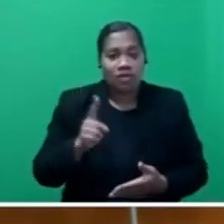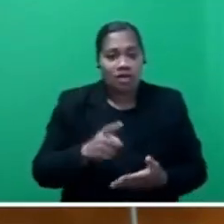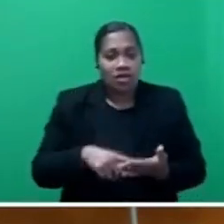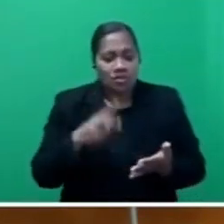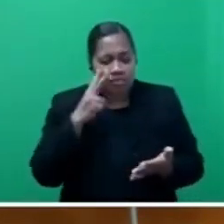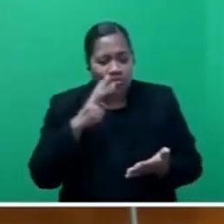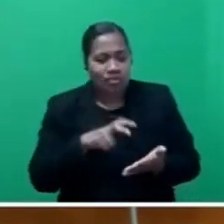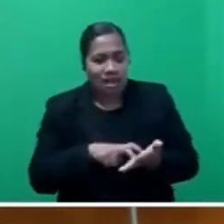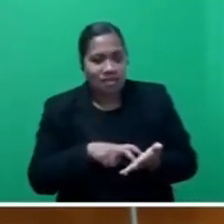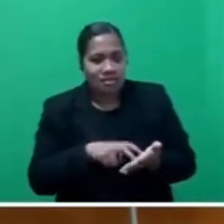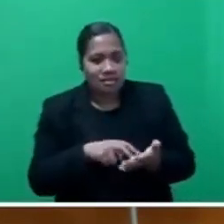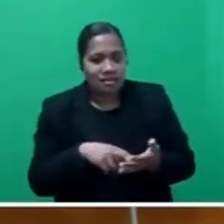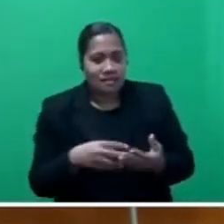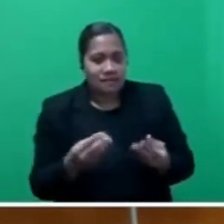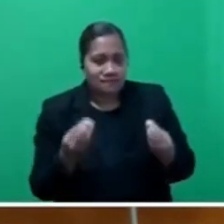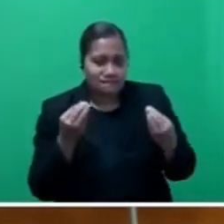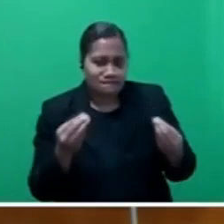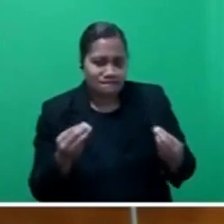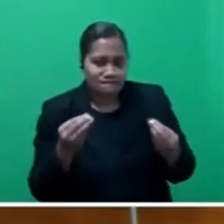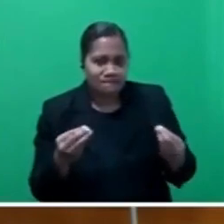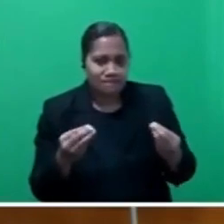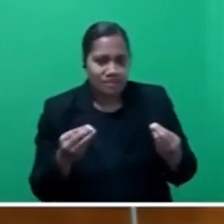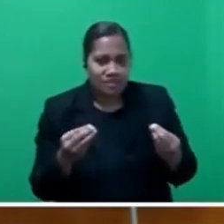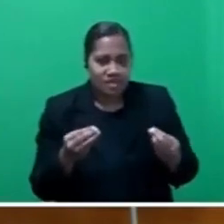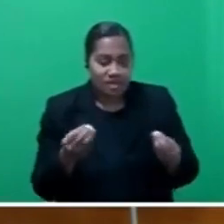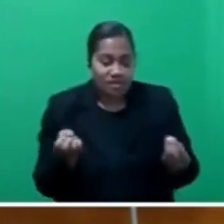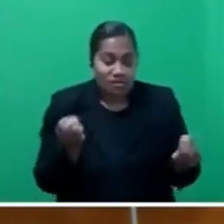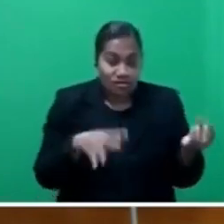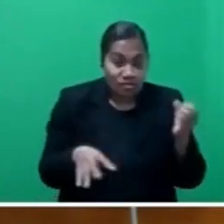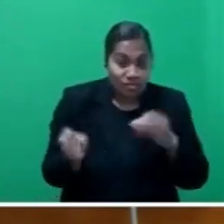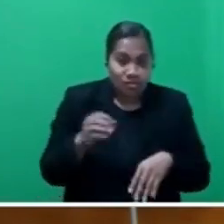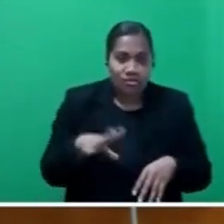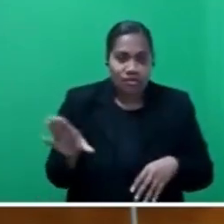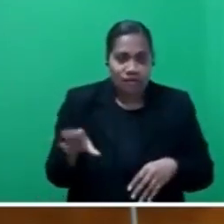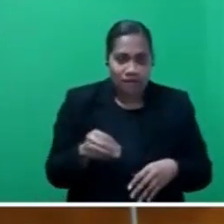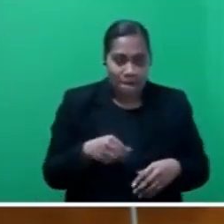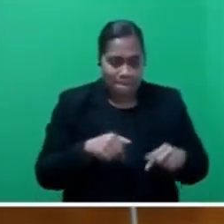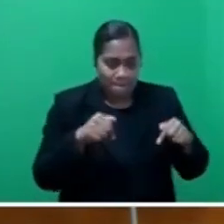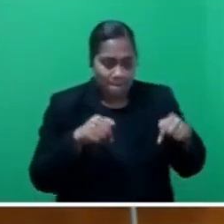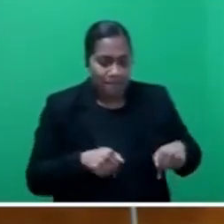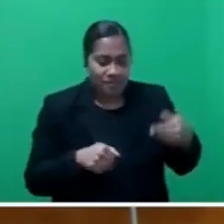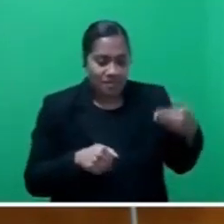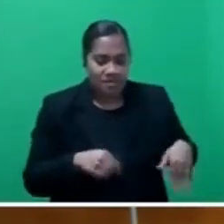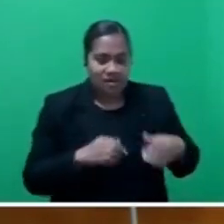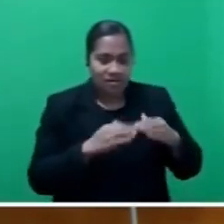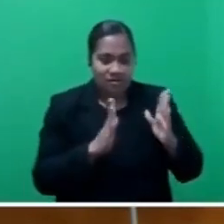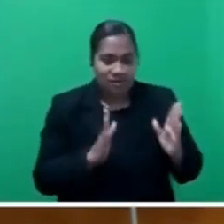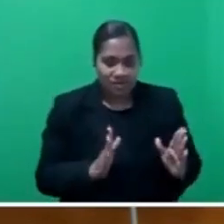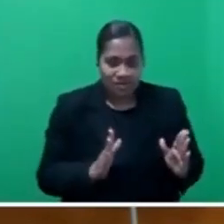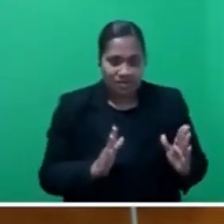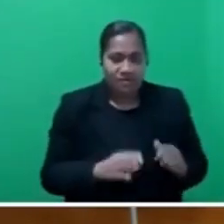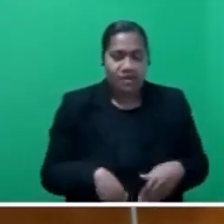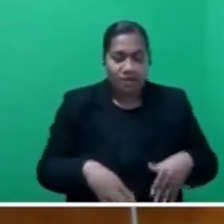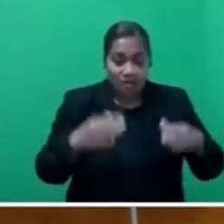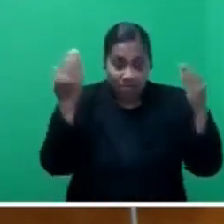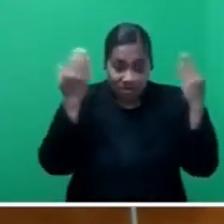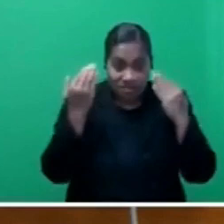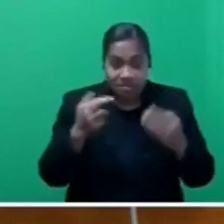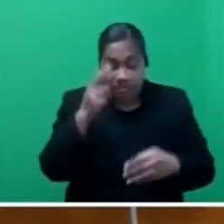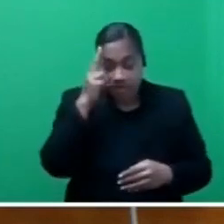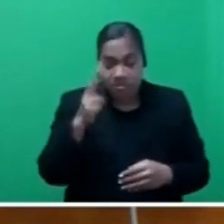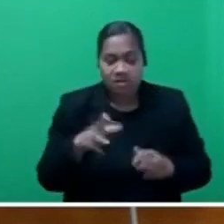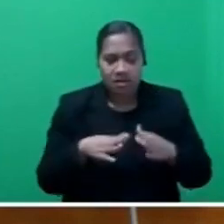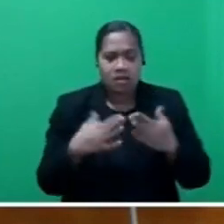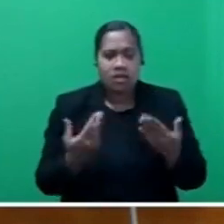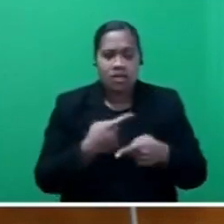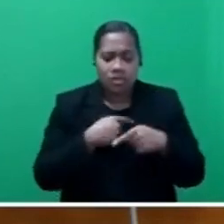the value and the experience in contribution coming from this side of the House. Mr Speaker, sir, we will